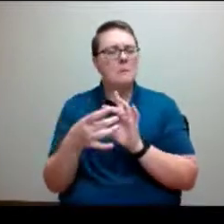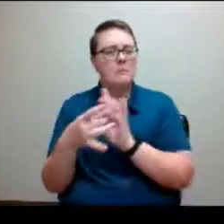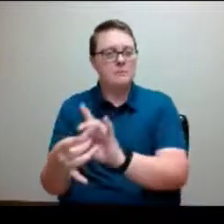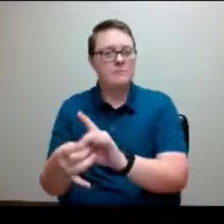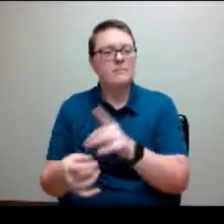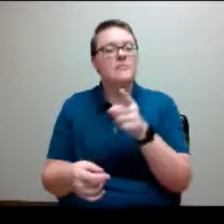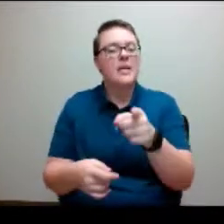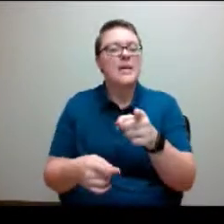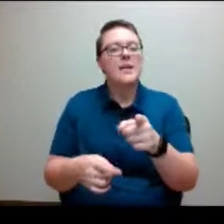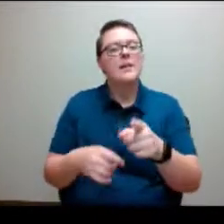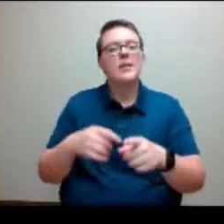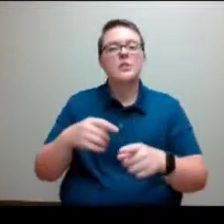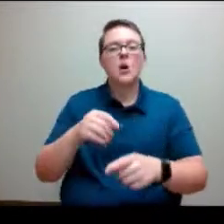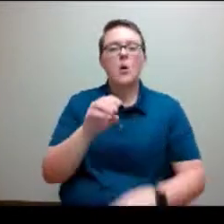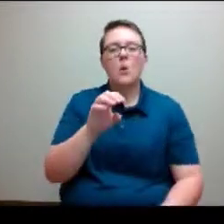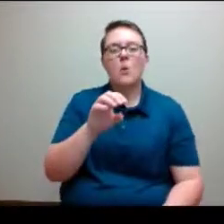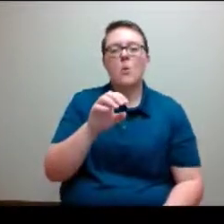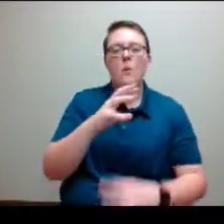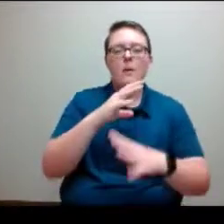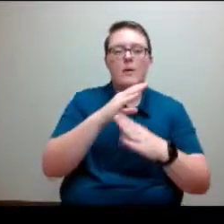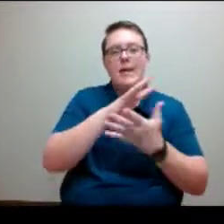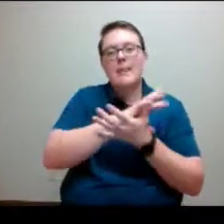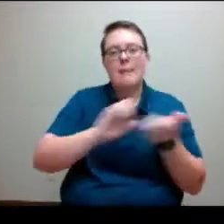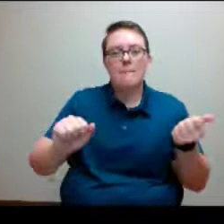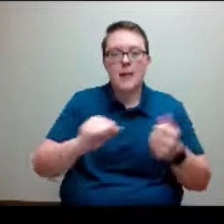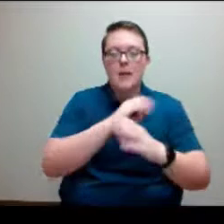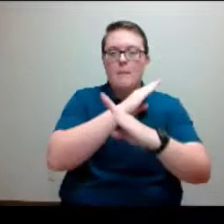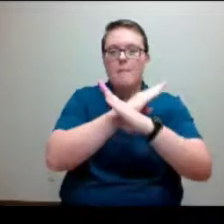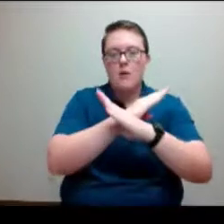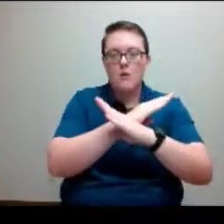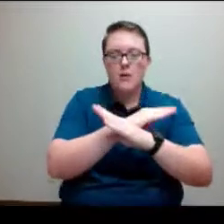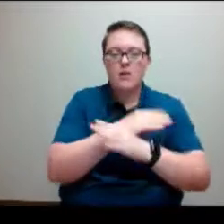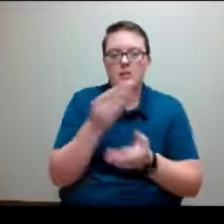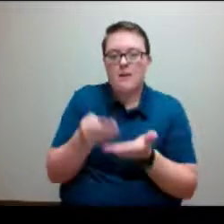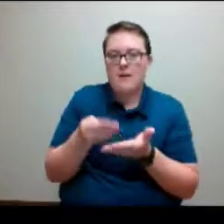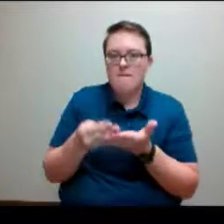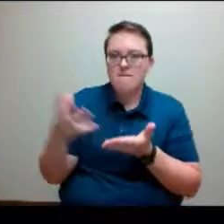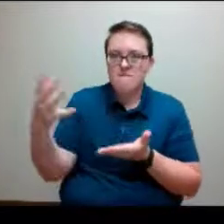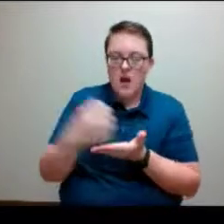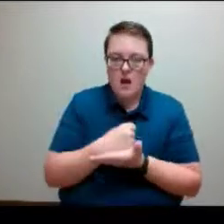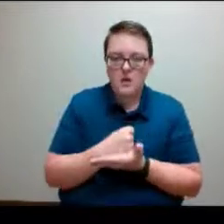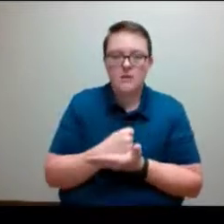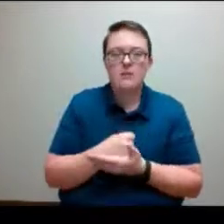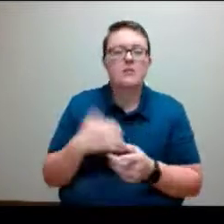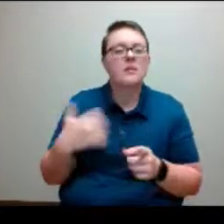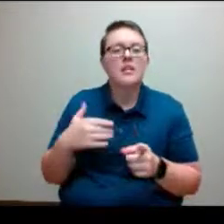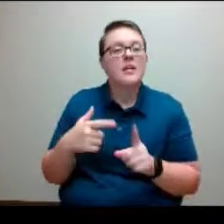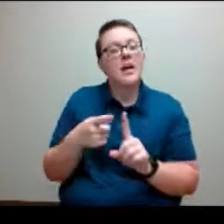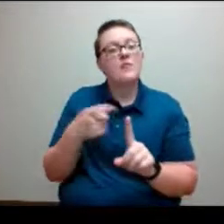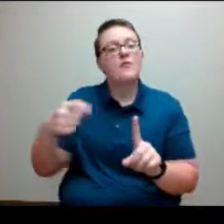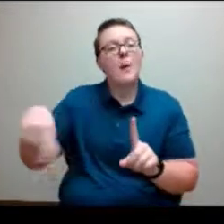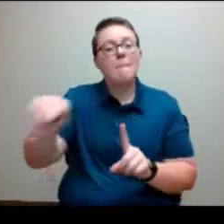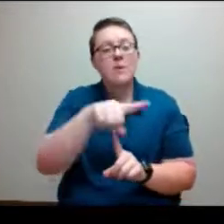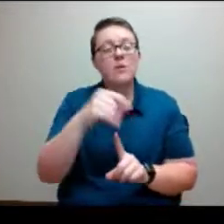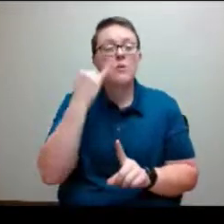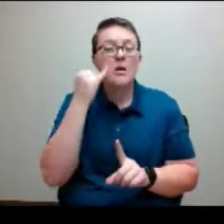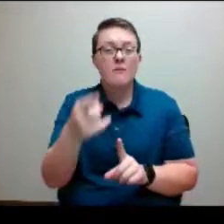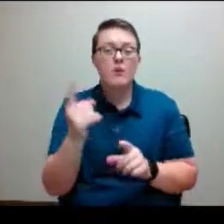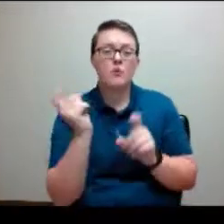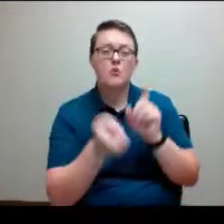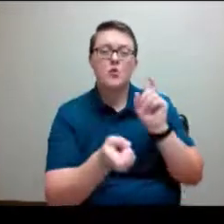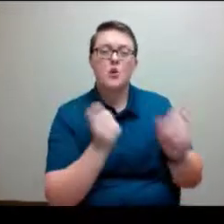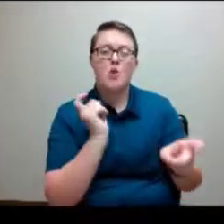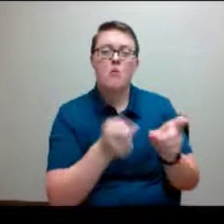that was funded by you all as well as some really terrific donors that want to provide financial assistance to students who are